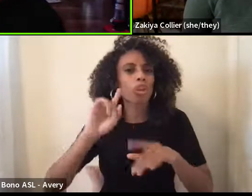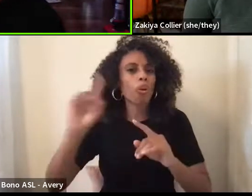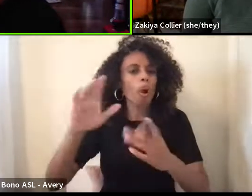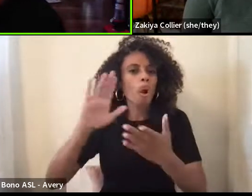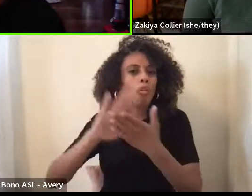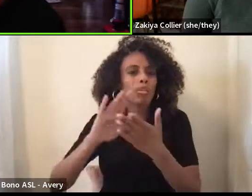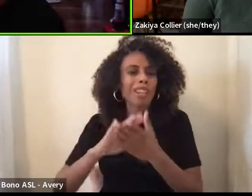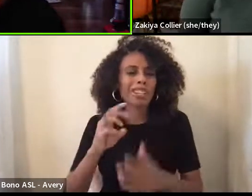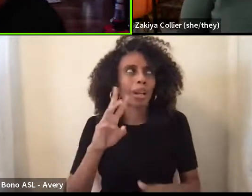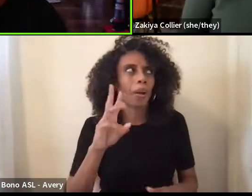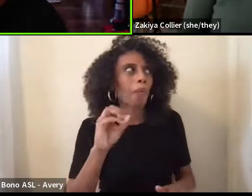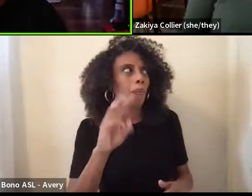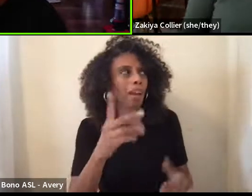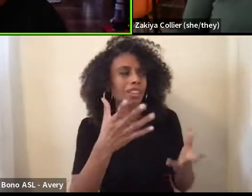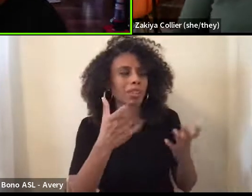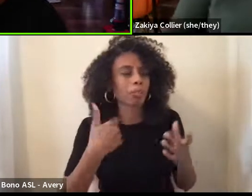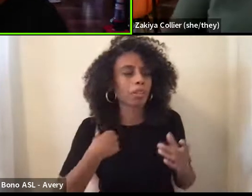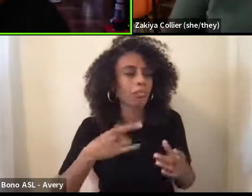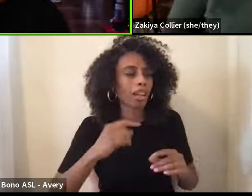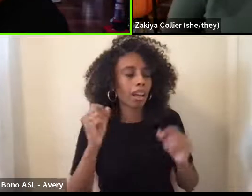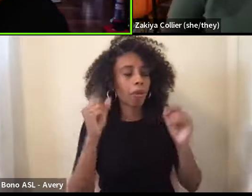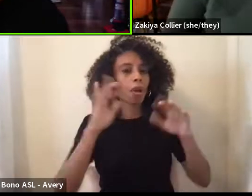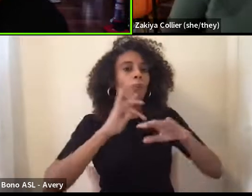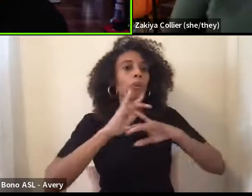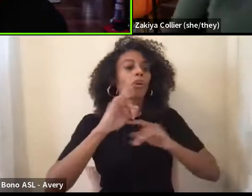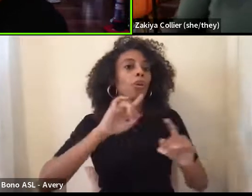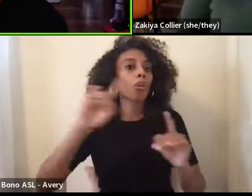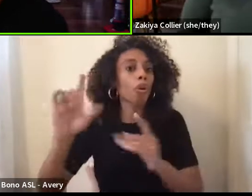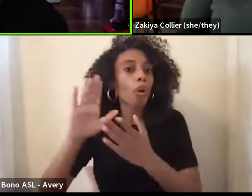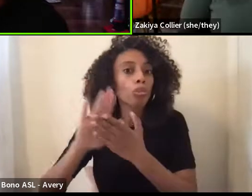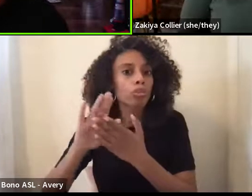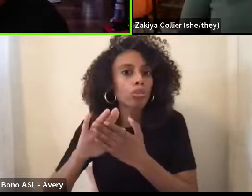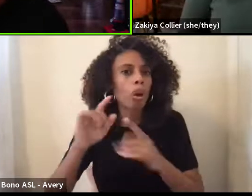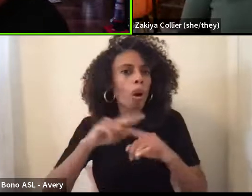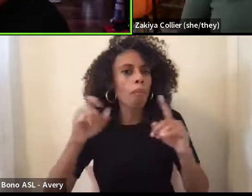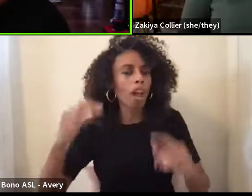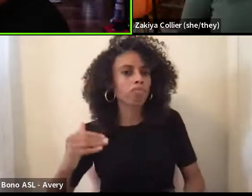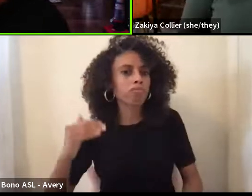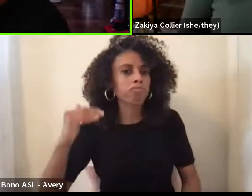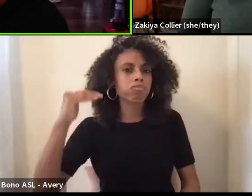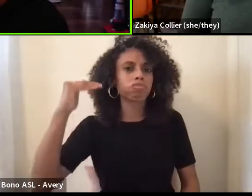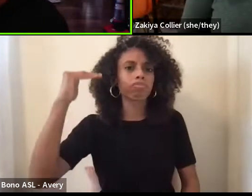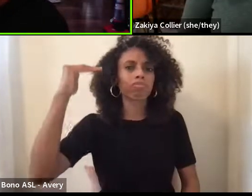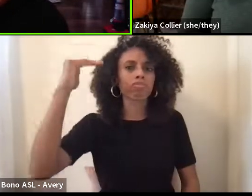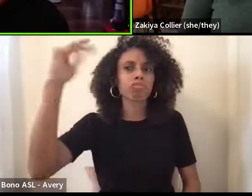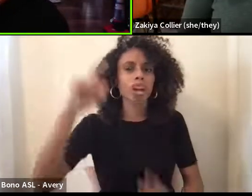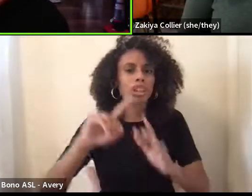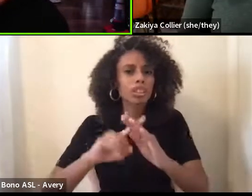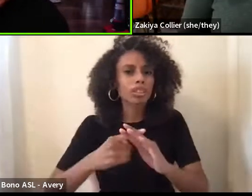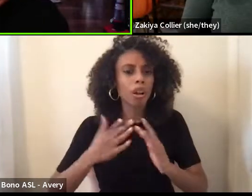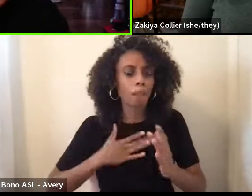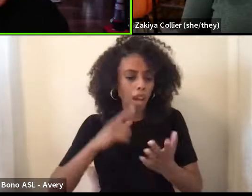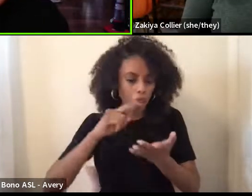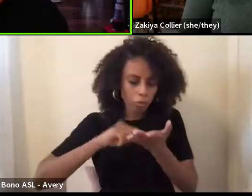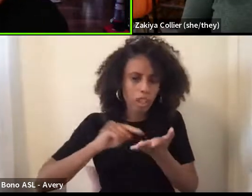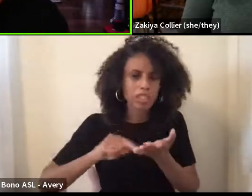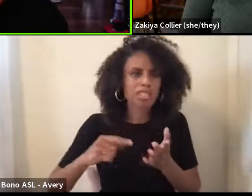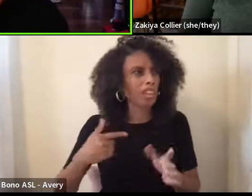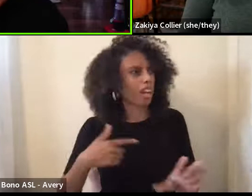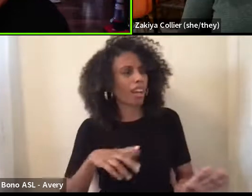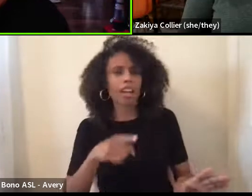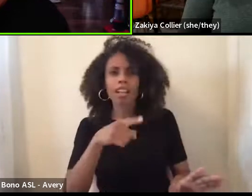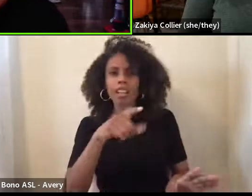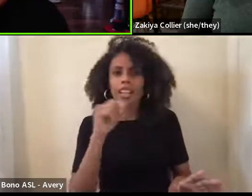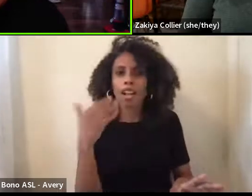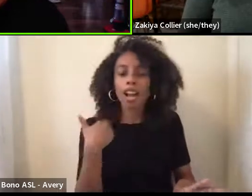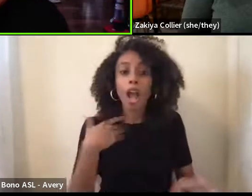wants me to get up early and go to school. But then as I matured and grew up and started my own research, I was like, wow, they didn't have schools in